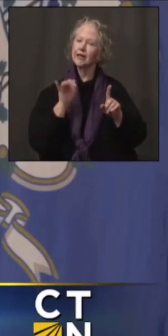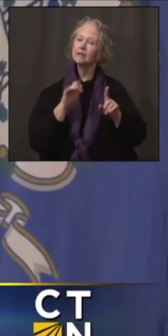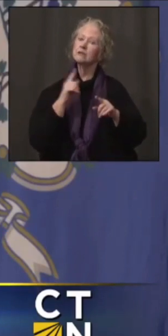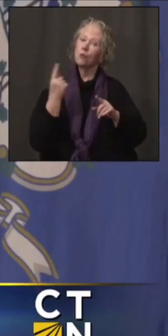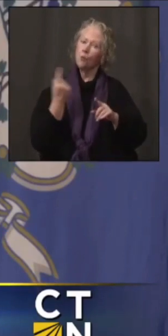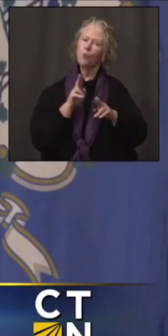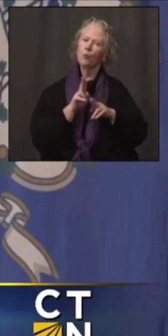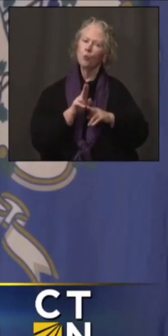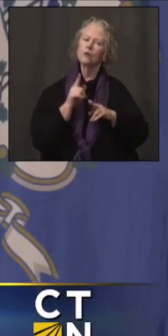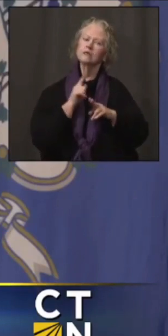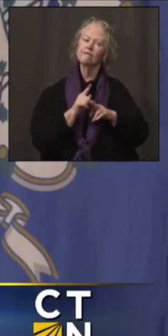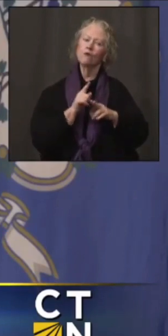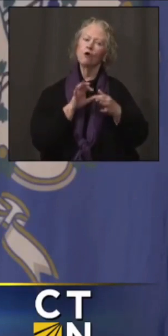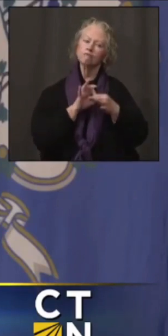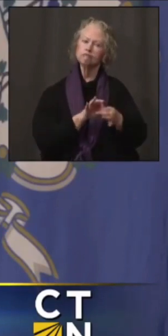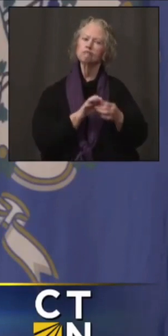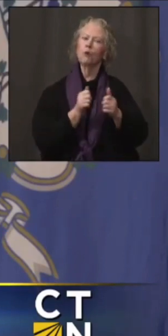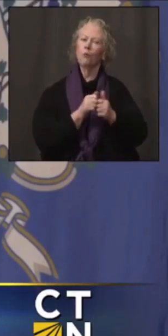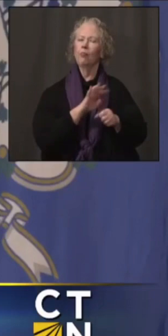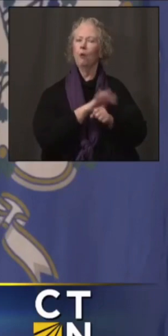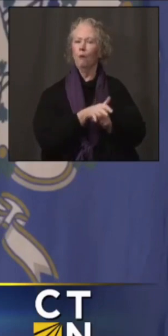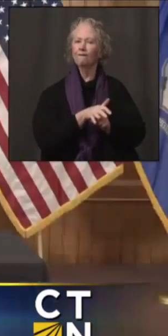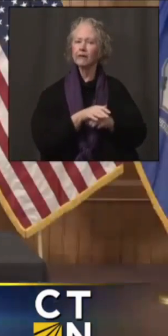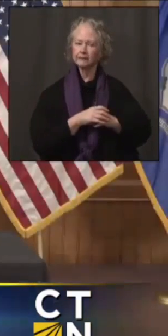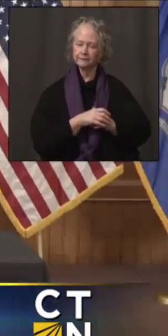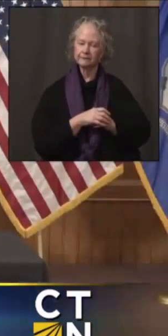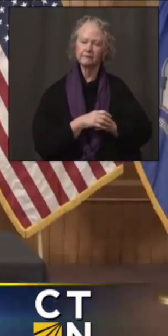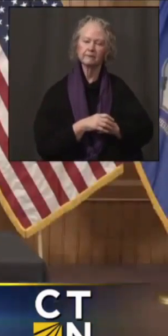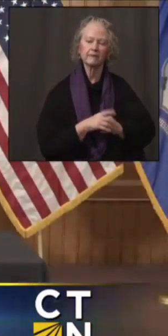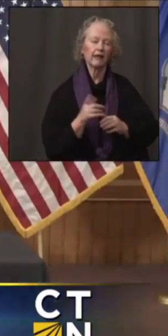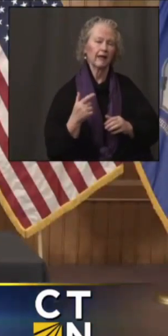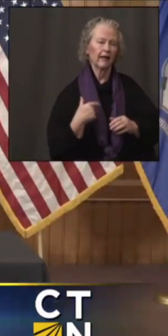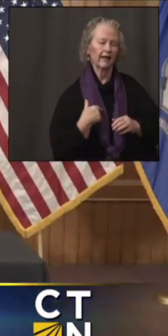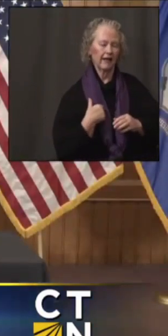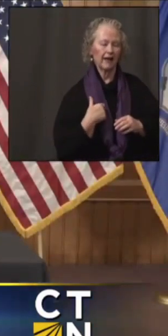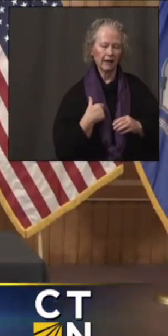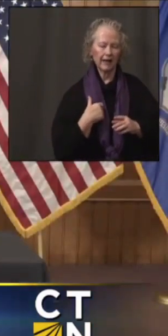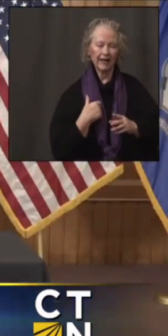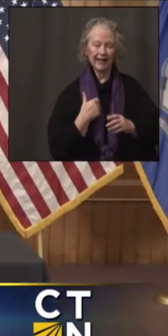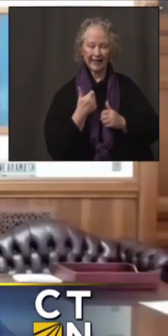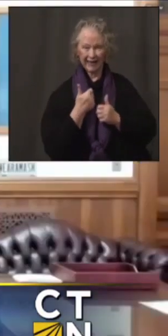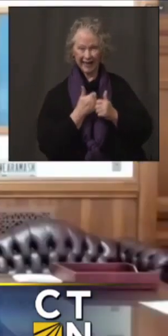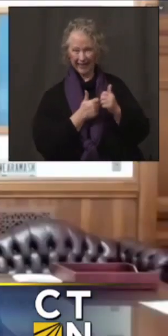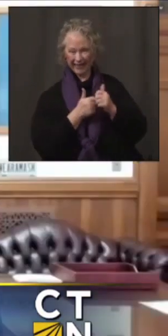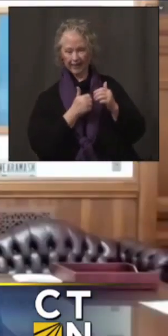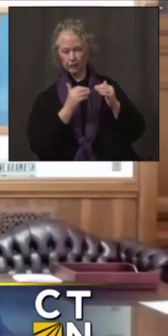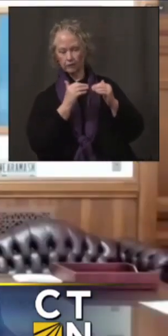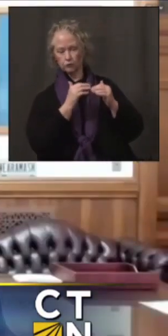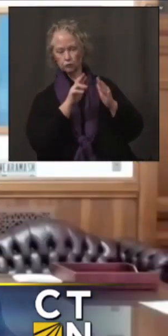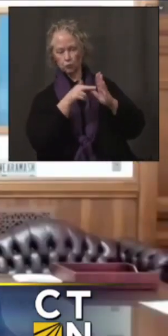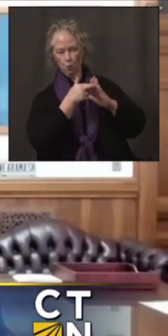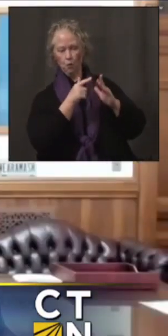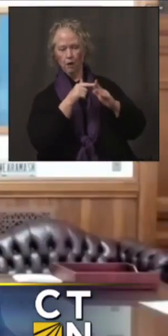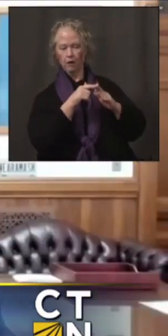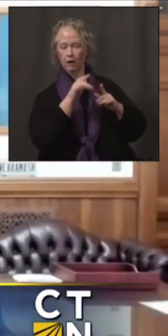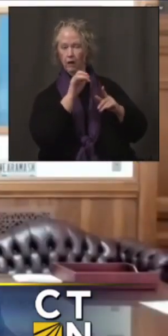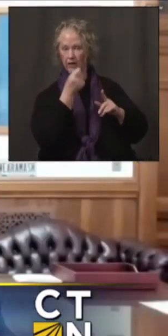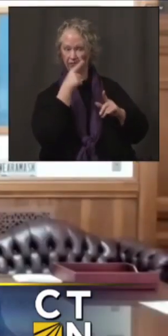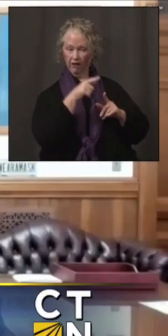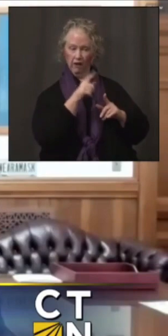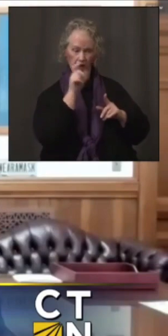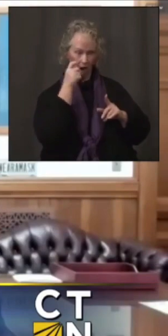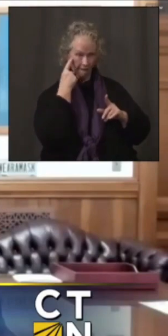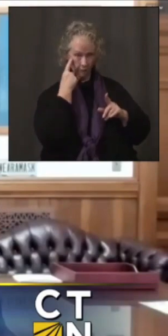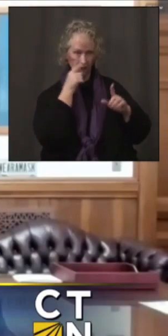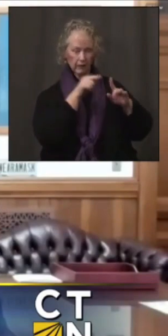expenses in an appropriate way. And I'll also add this, each branch of government has a role and we understand what the role of the